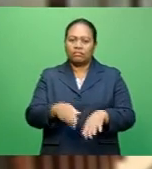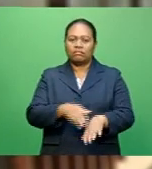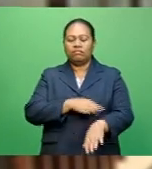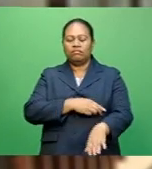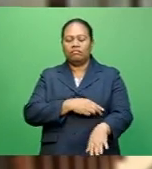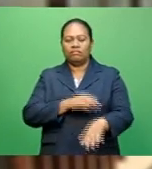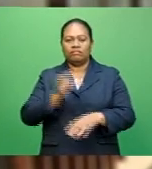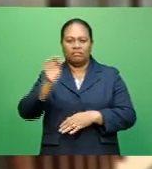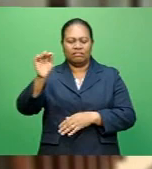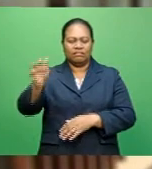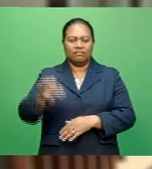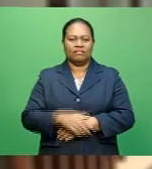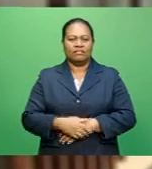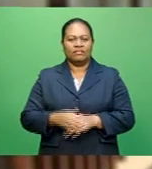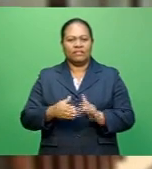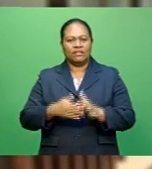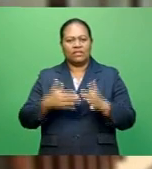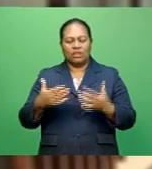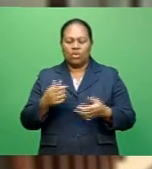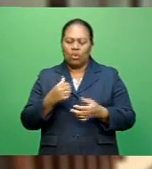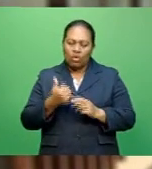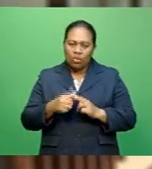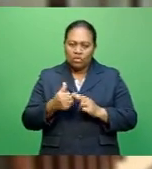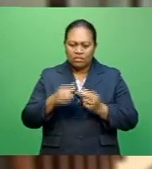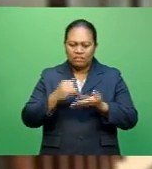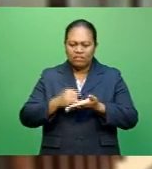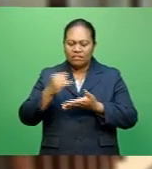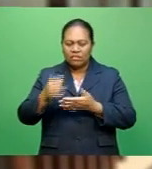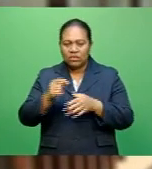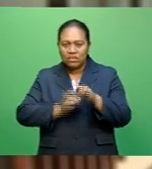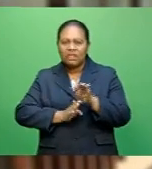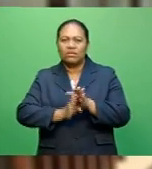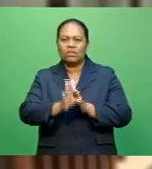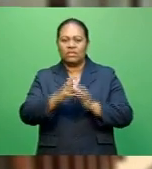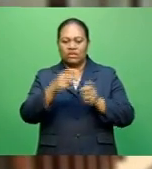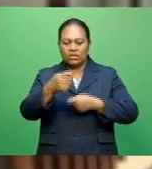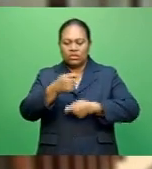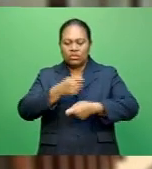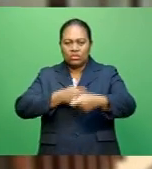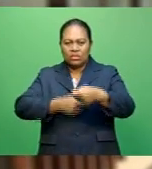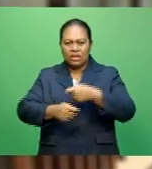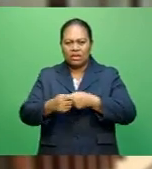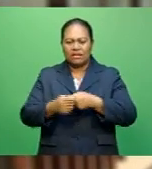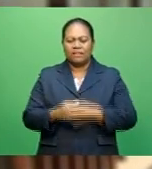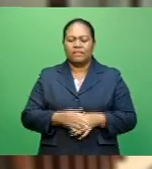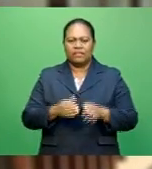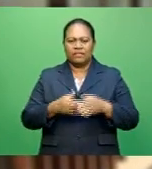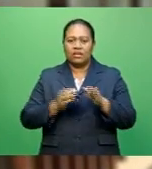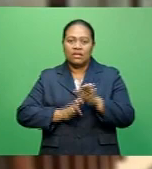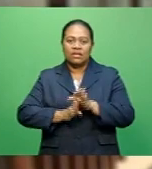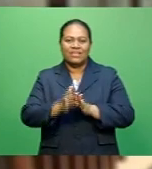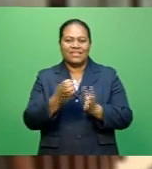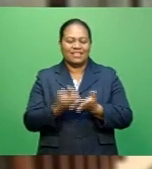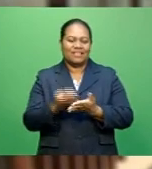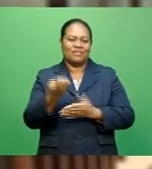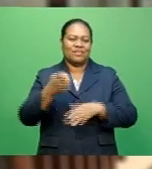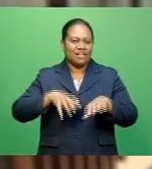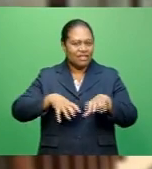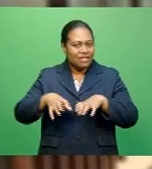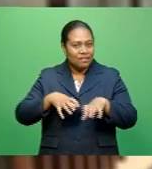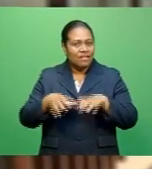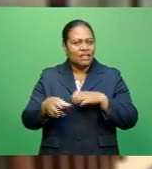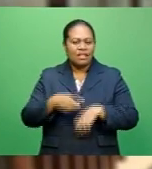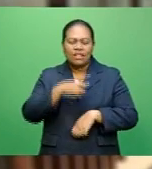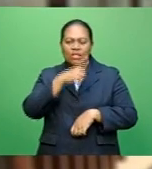come. Investors also continued to turn to the increase in trade, placing bets on increasing economic activity and